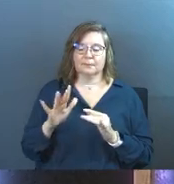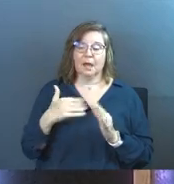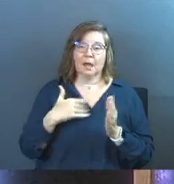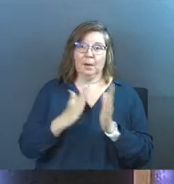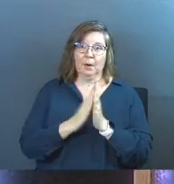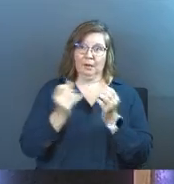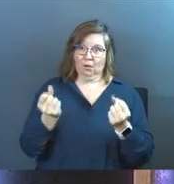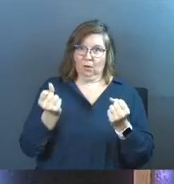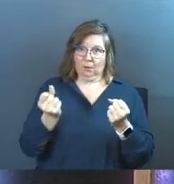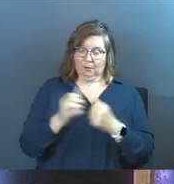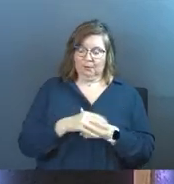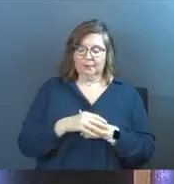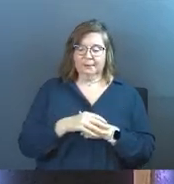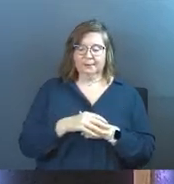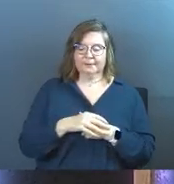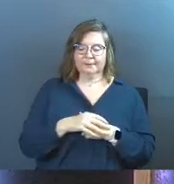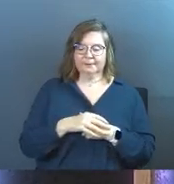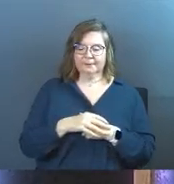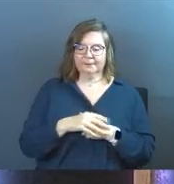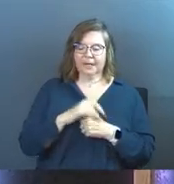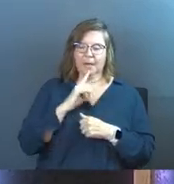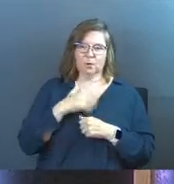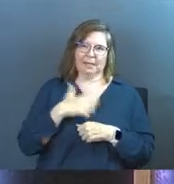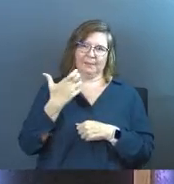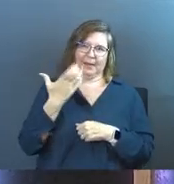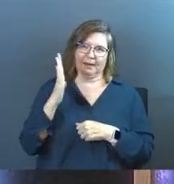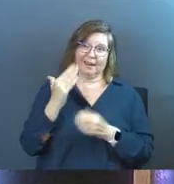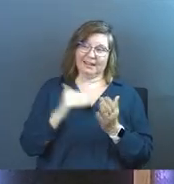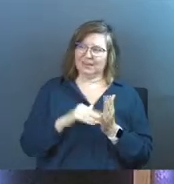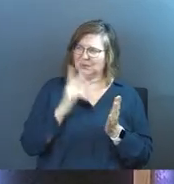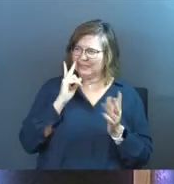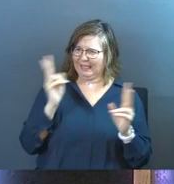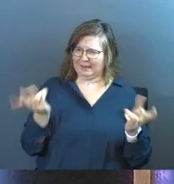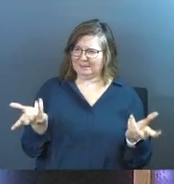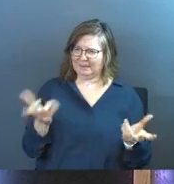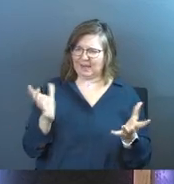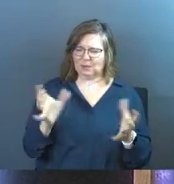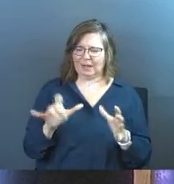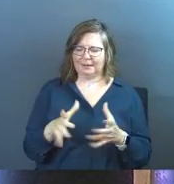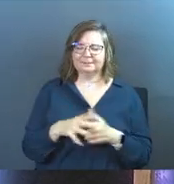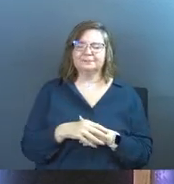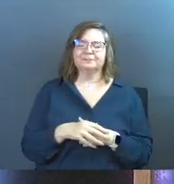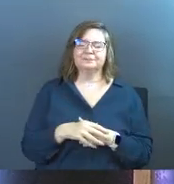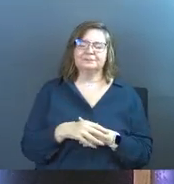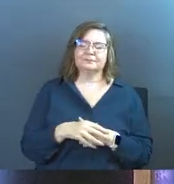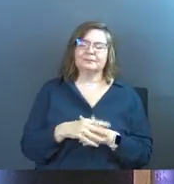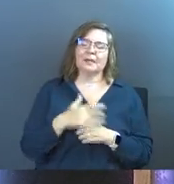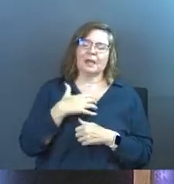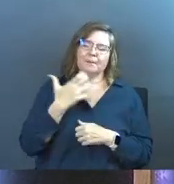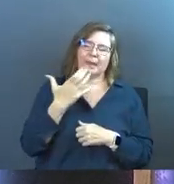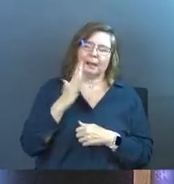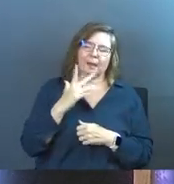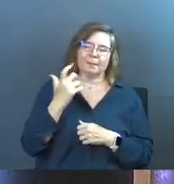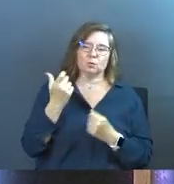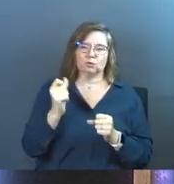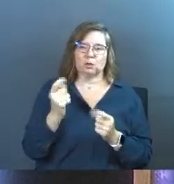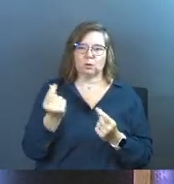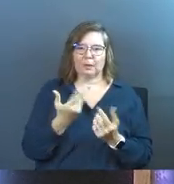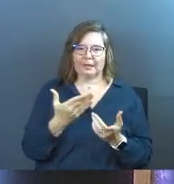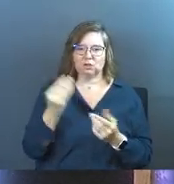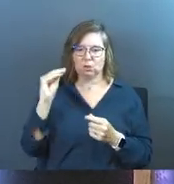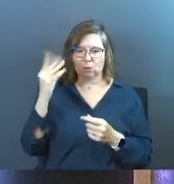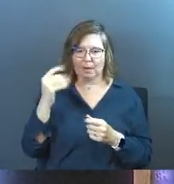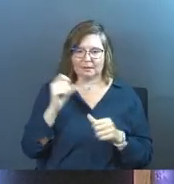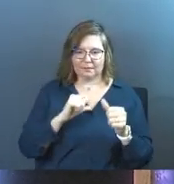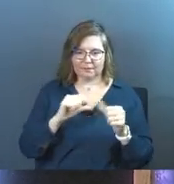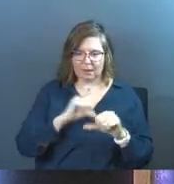I'm praying in the car. I'm really mad at God again. Do you see a theme? I do that a lot. But mad at God again, because we're trying to do things here